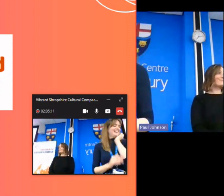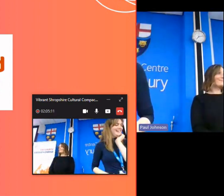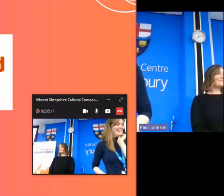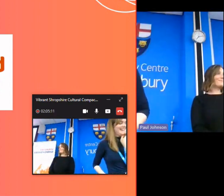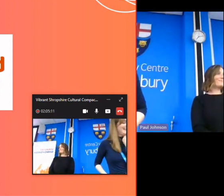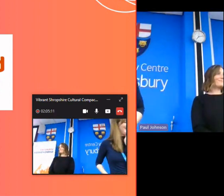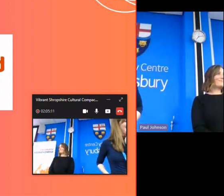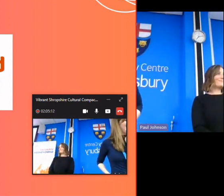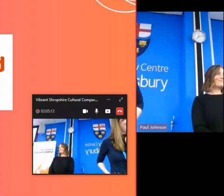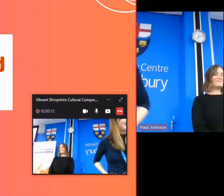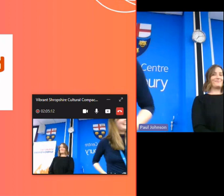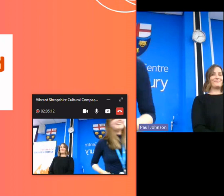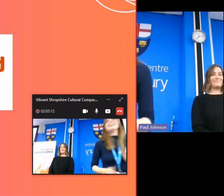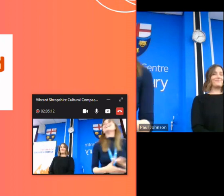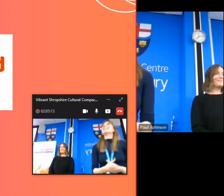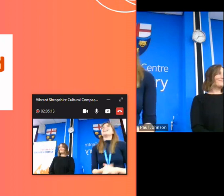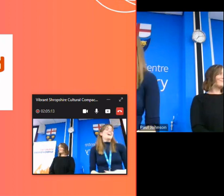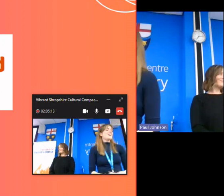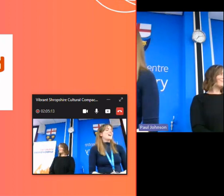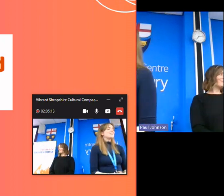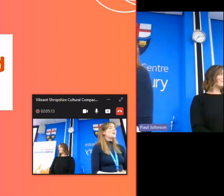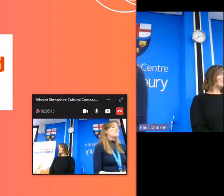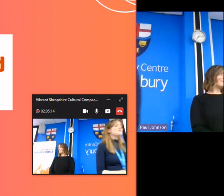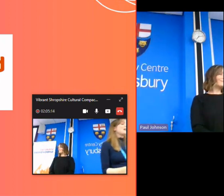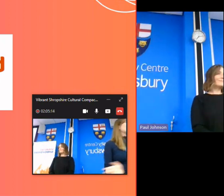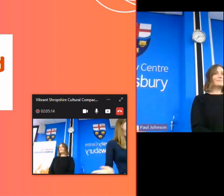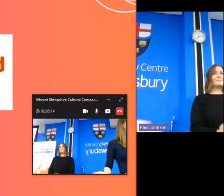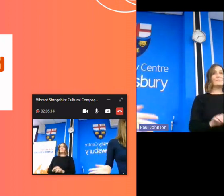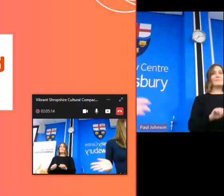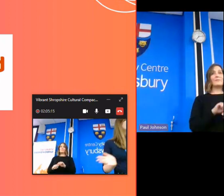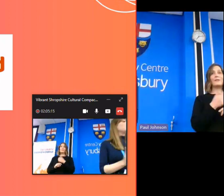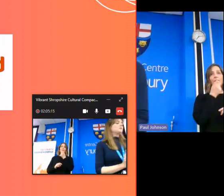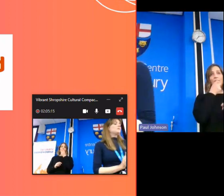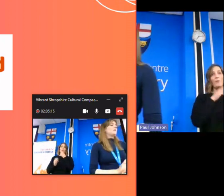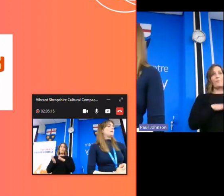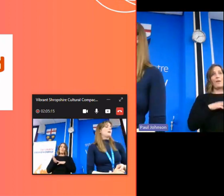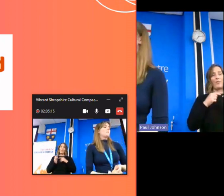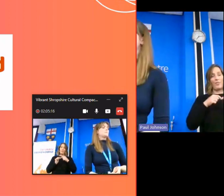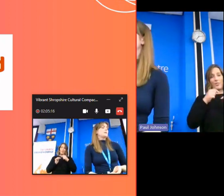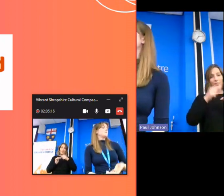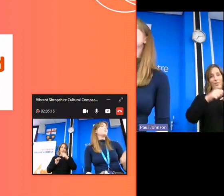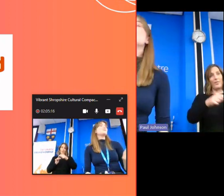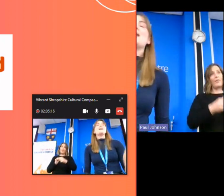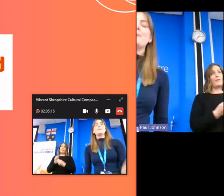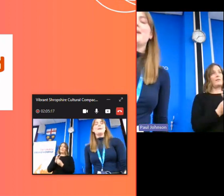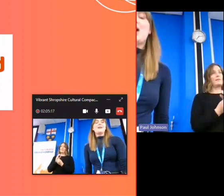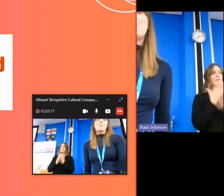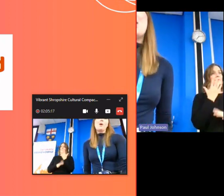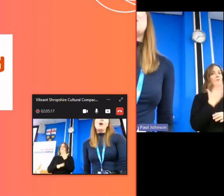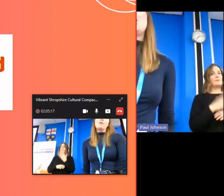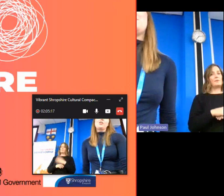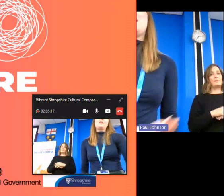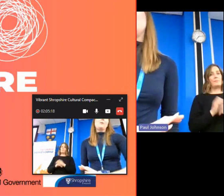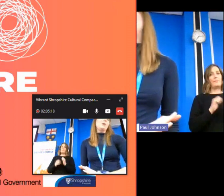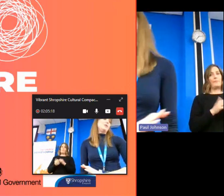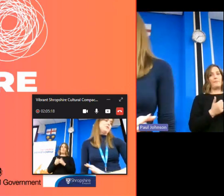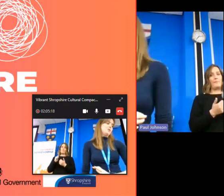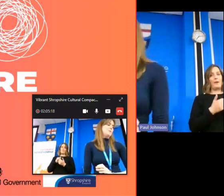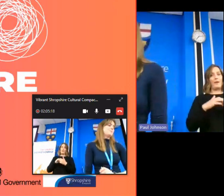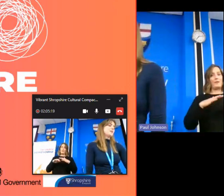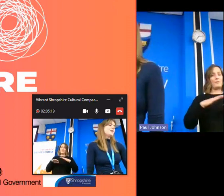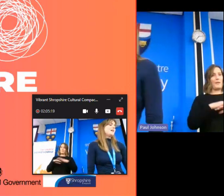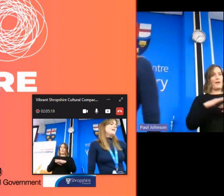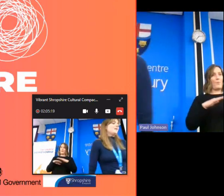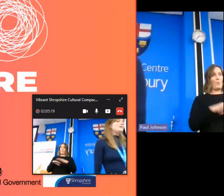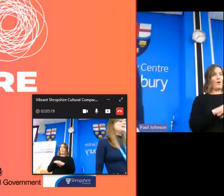she is okay so over the next couple of months we look forward to developing developing our partnership network